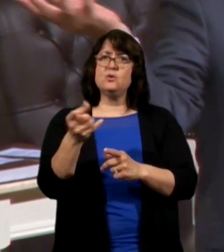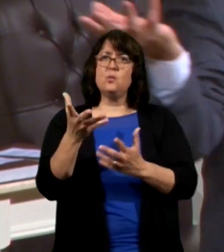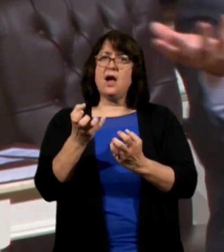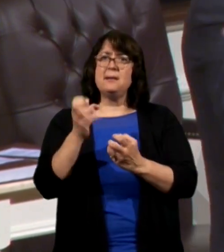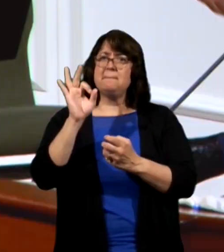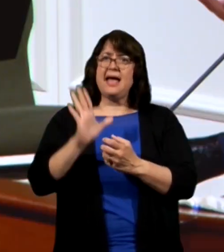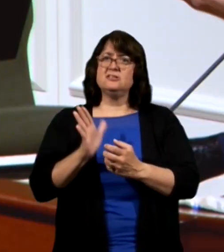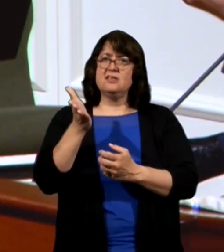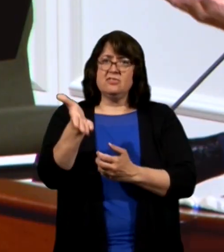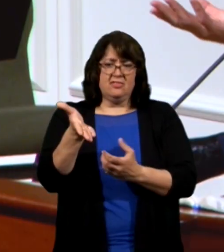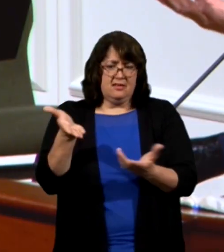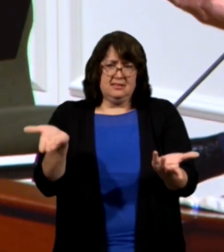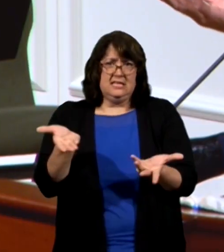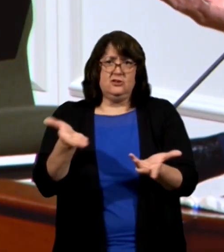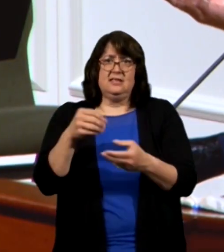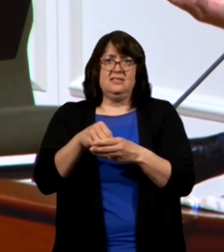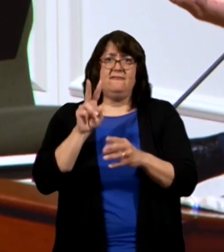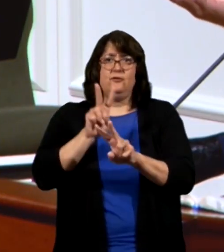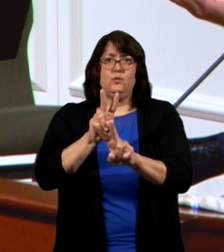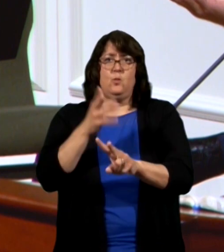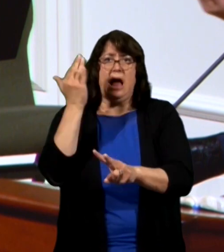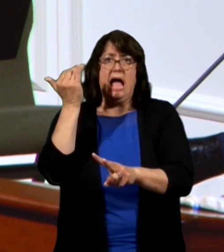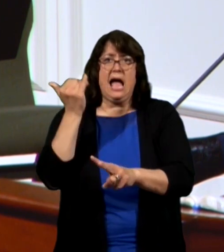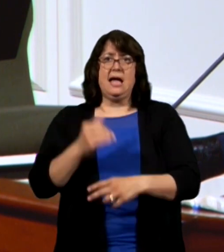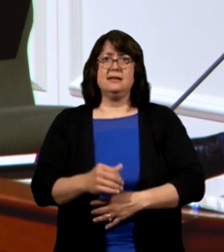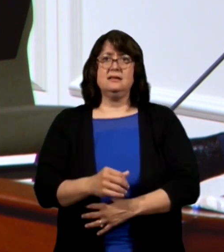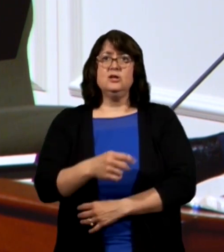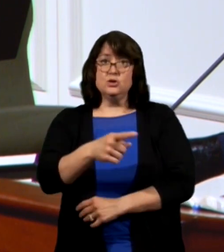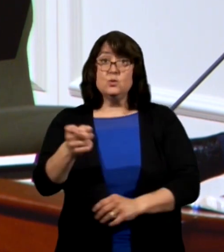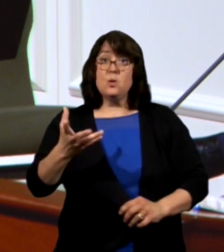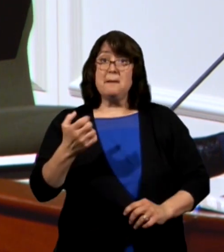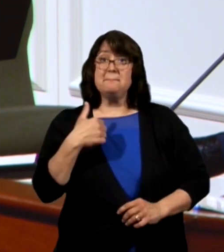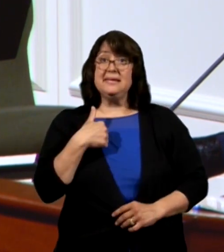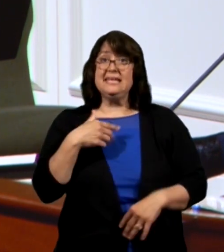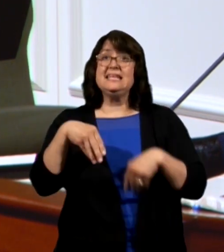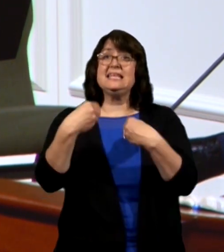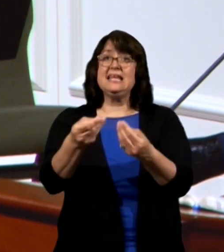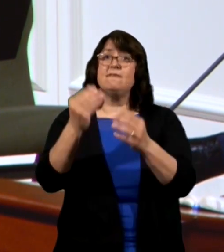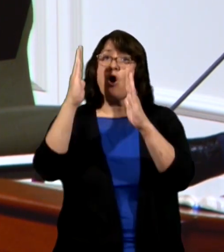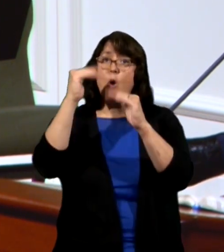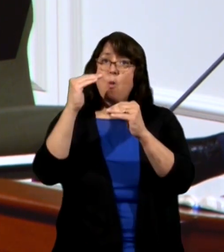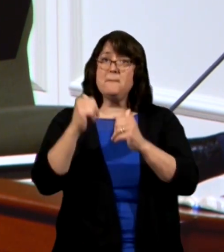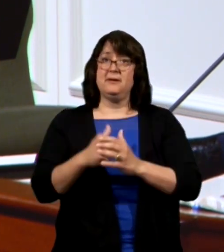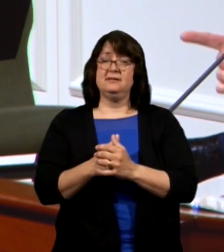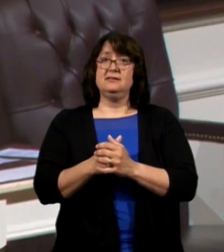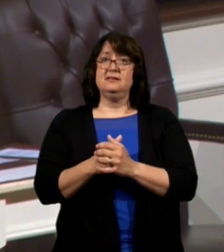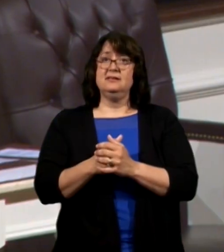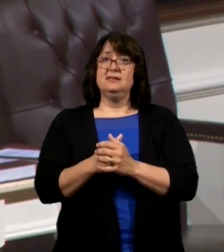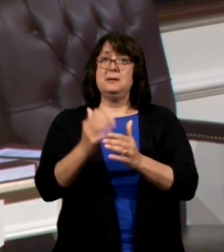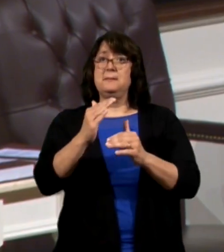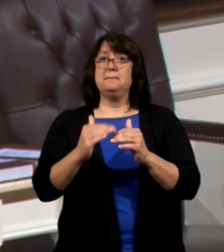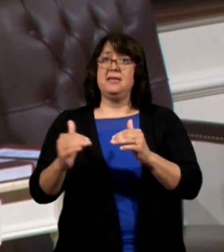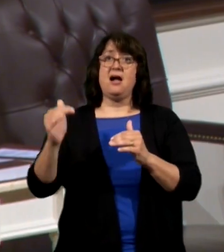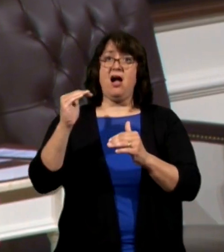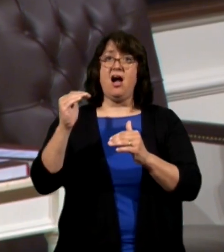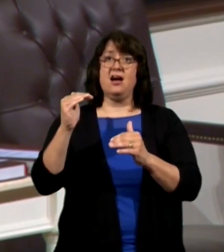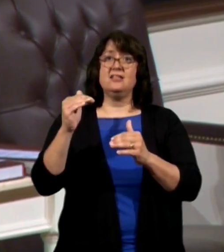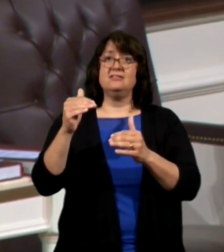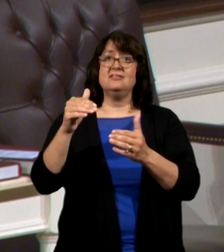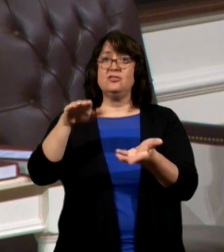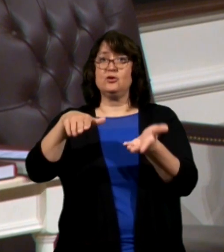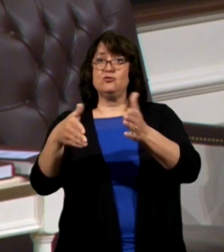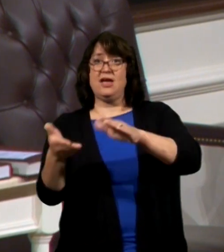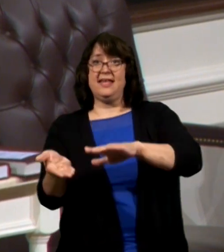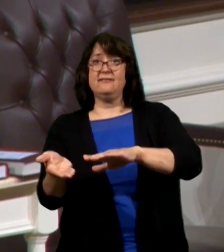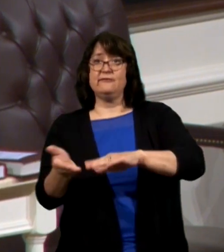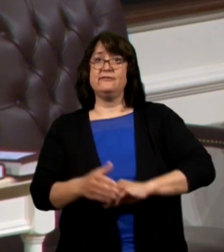pastor at this funeral way you want me to give hope beyond the grave